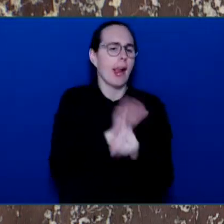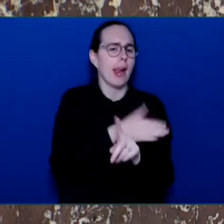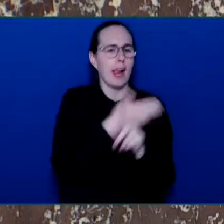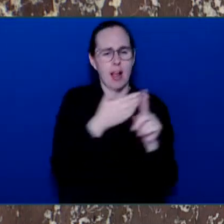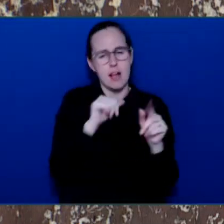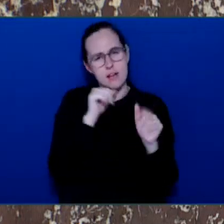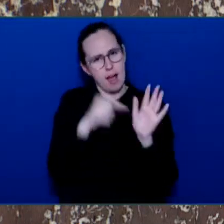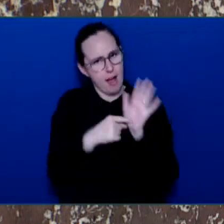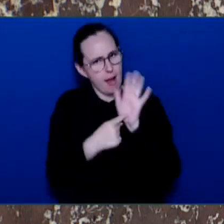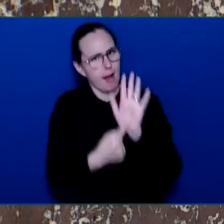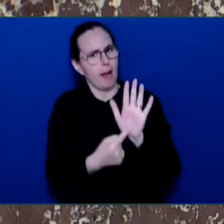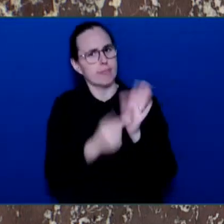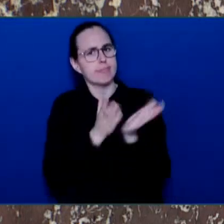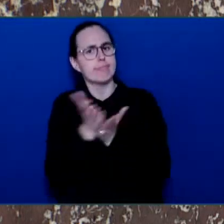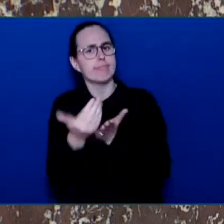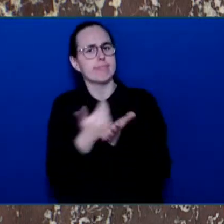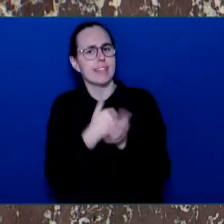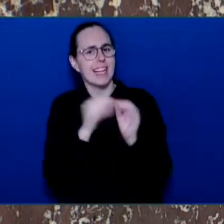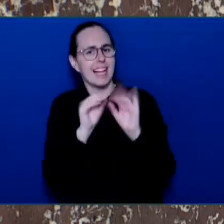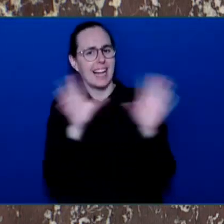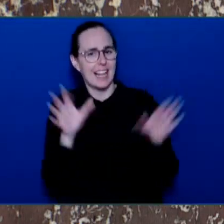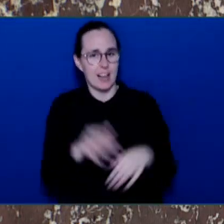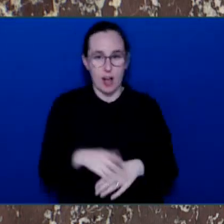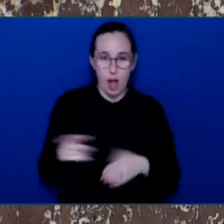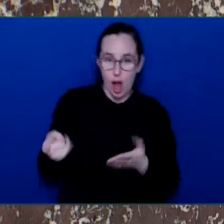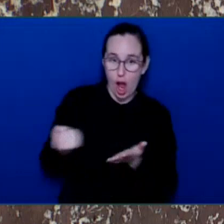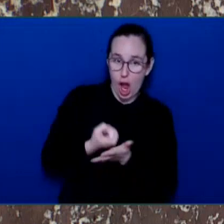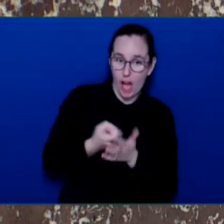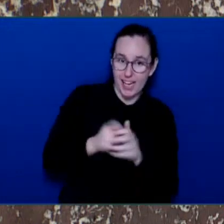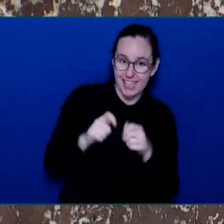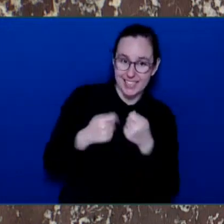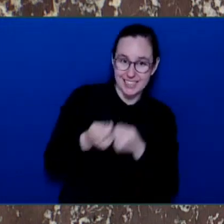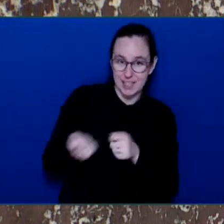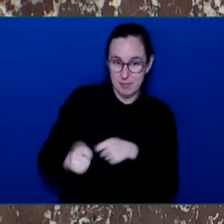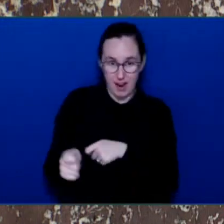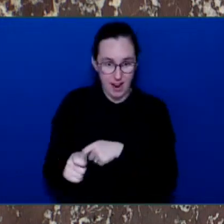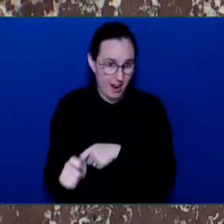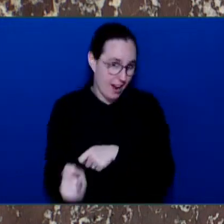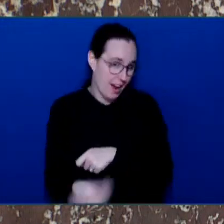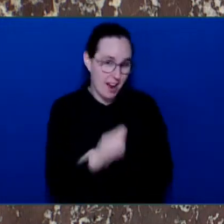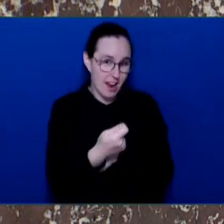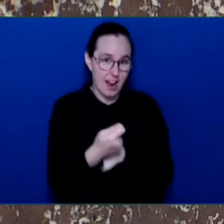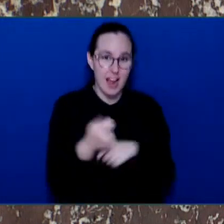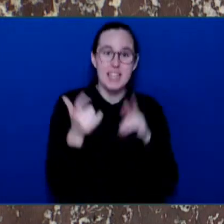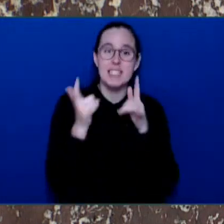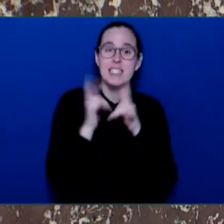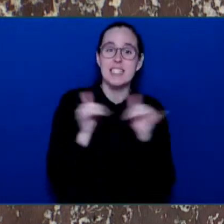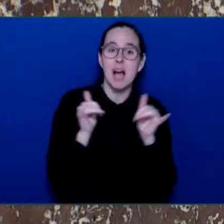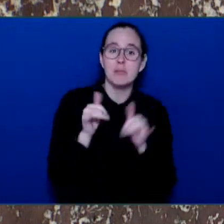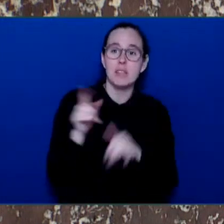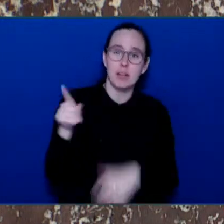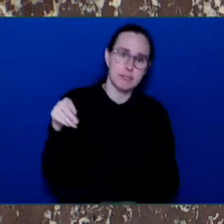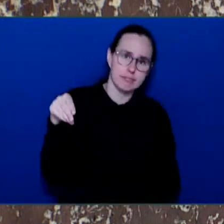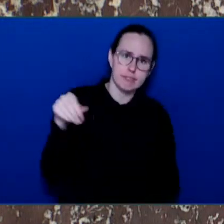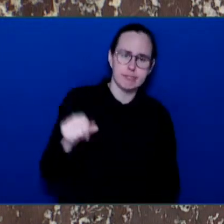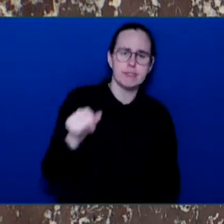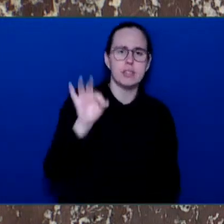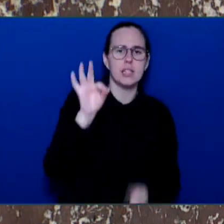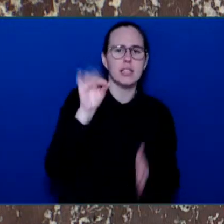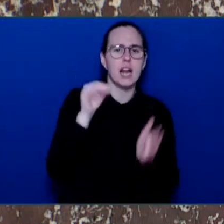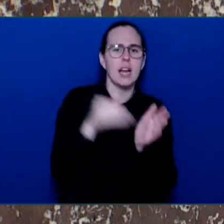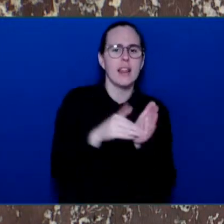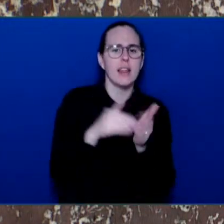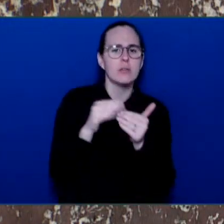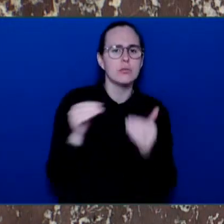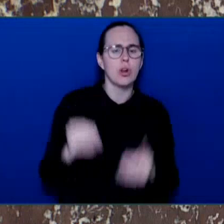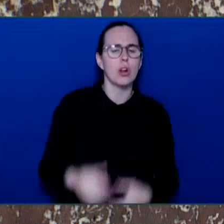spends $90,000 on these ads alone. It's no wonder that since 2018, the NDP has more than doubled